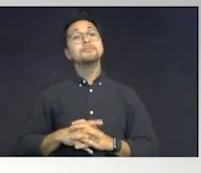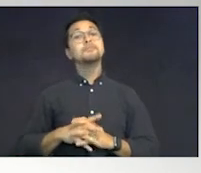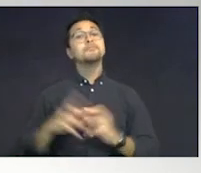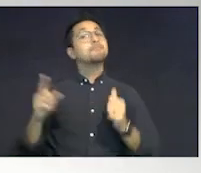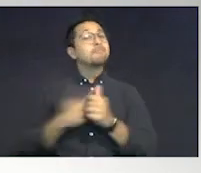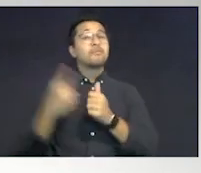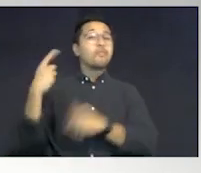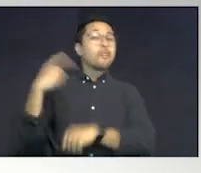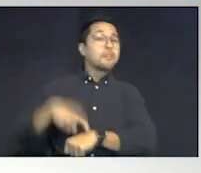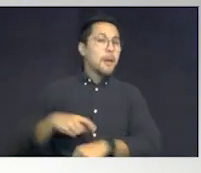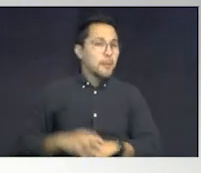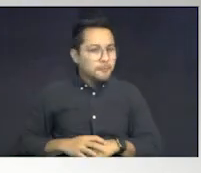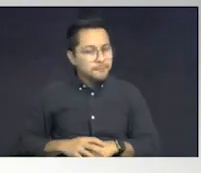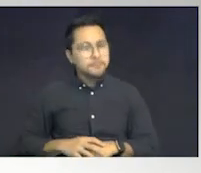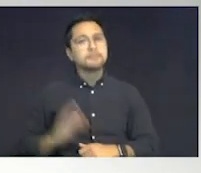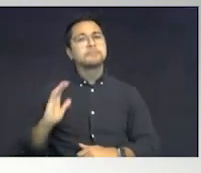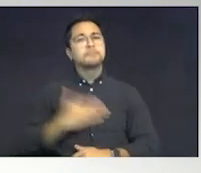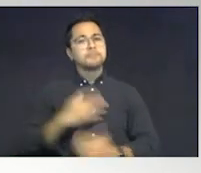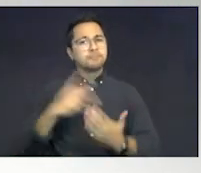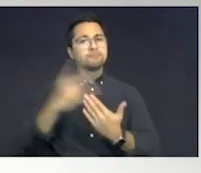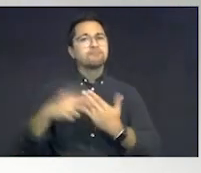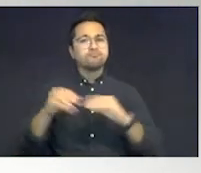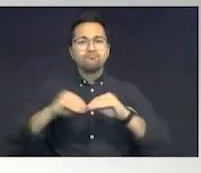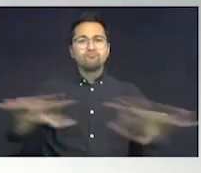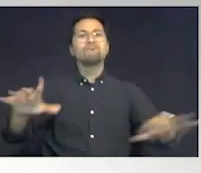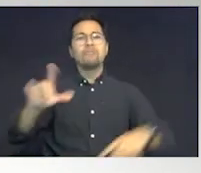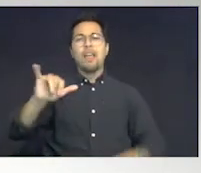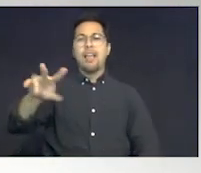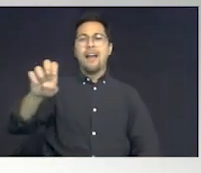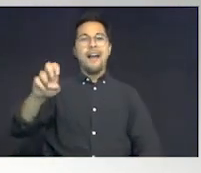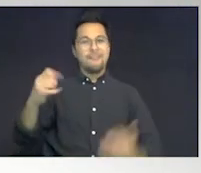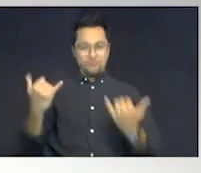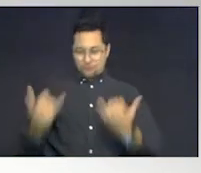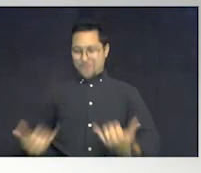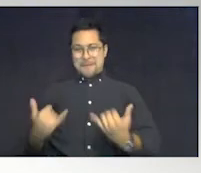First time. Our program might live right now.